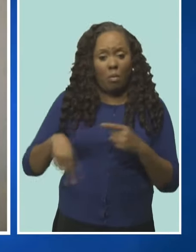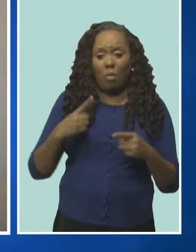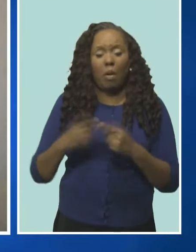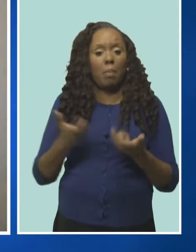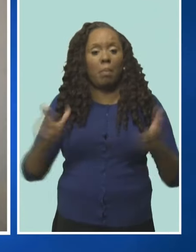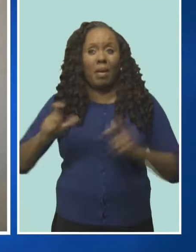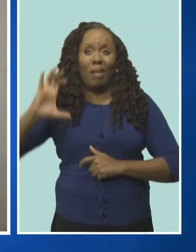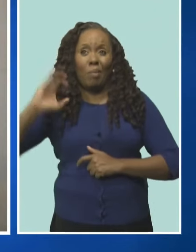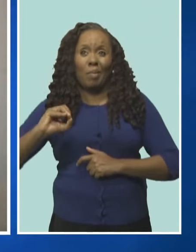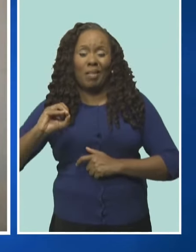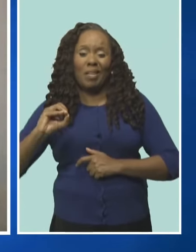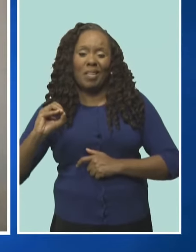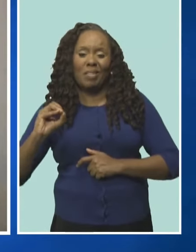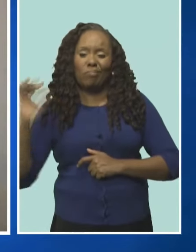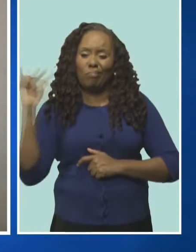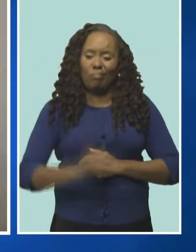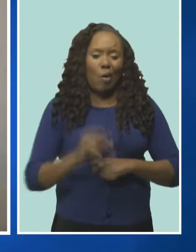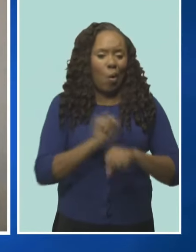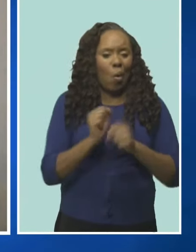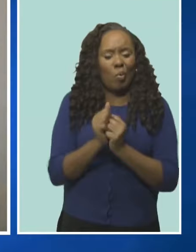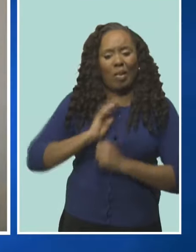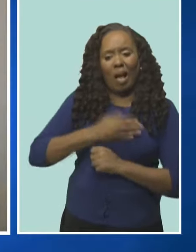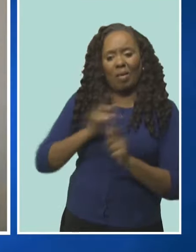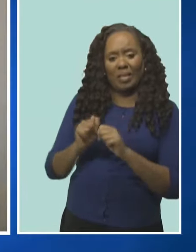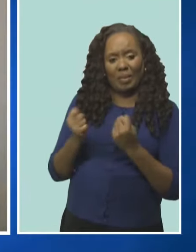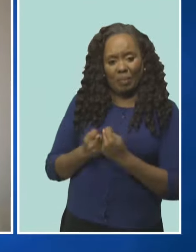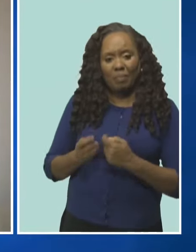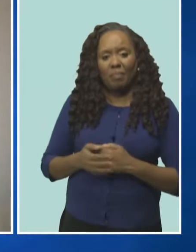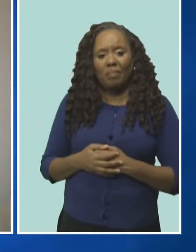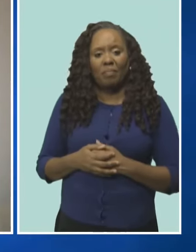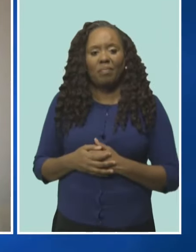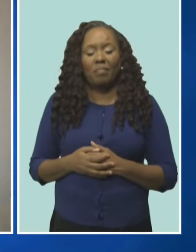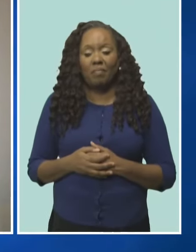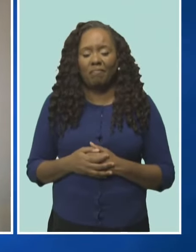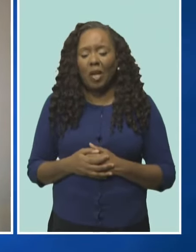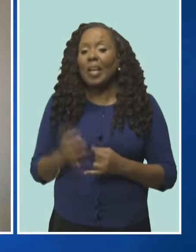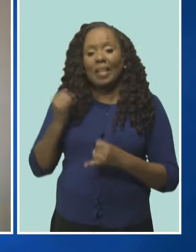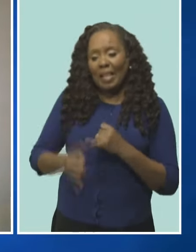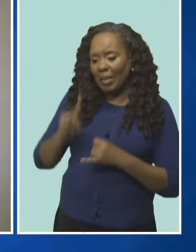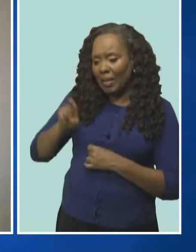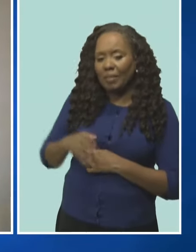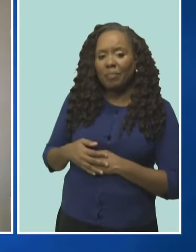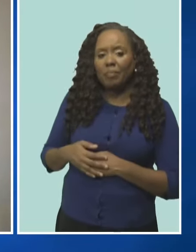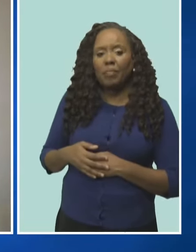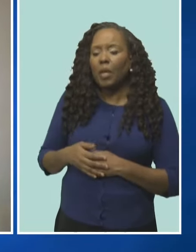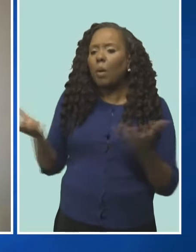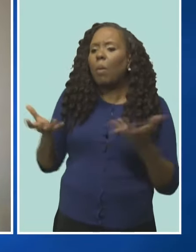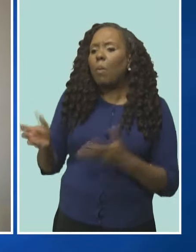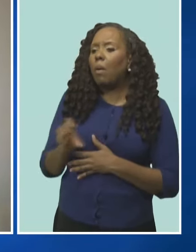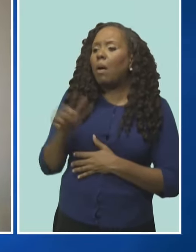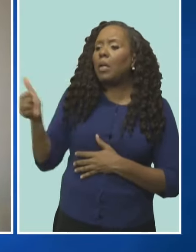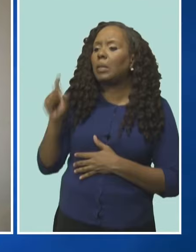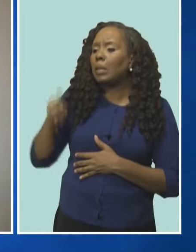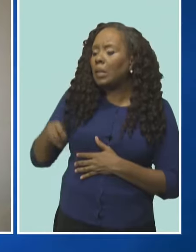our team and resources here in Barbados. Can you then tell me finally, DeCarla, what are some of the other needs of the sector at